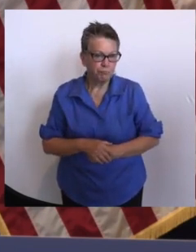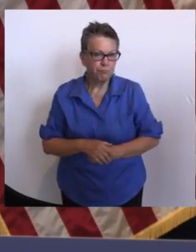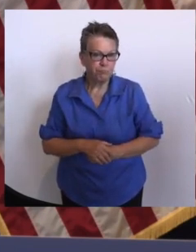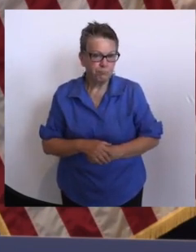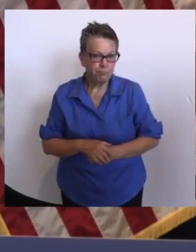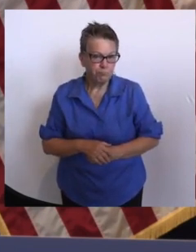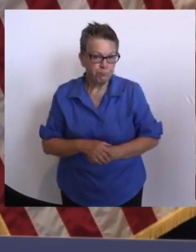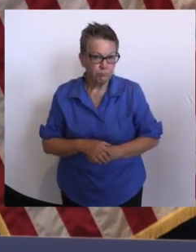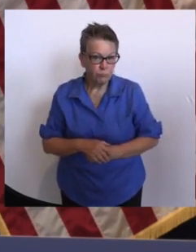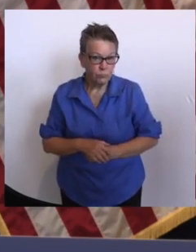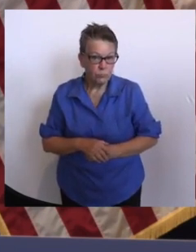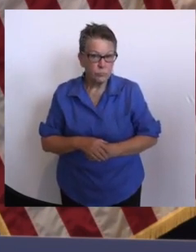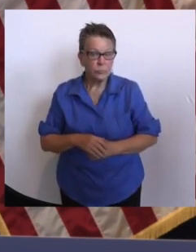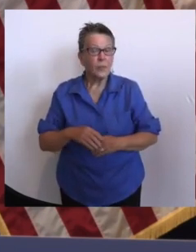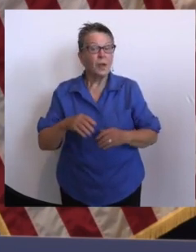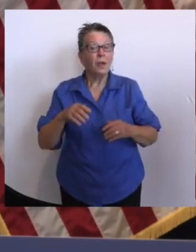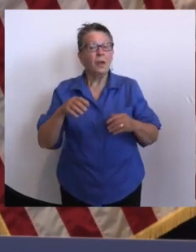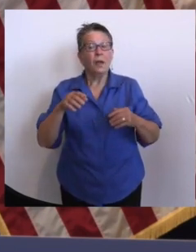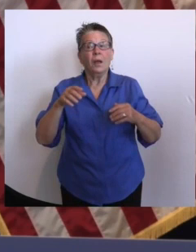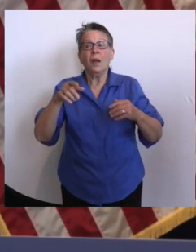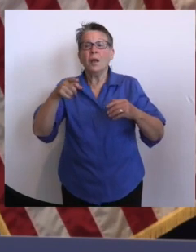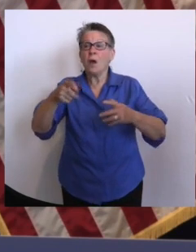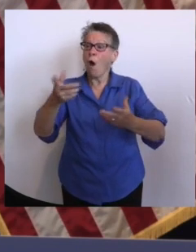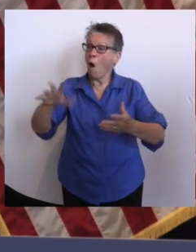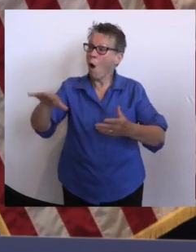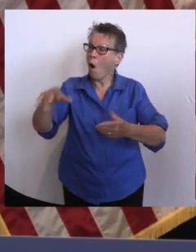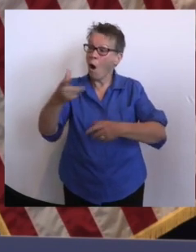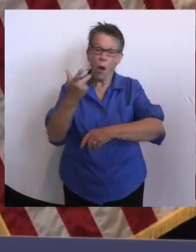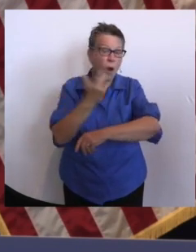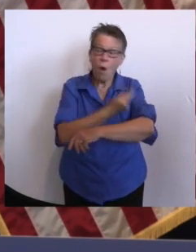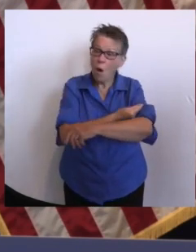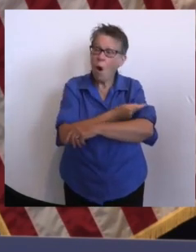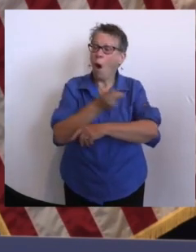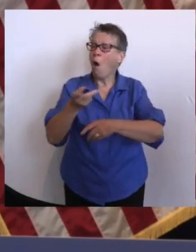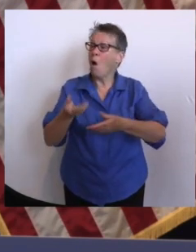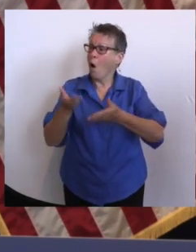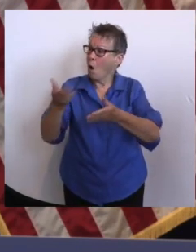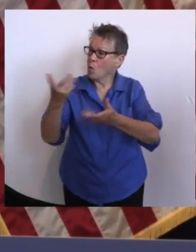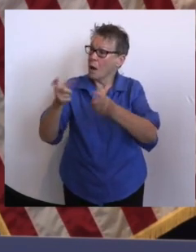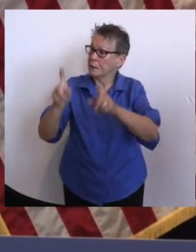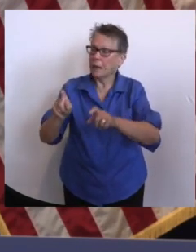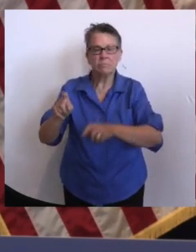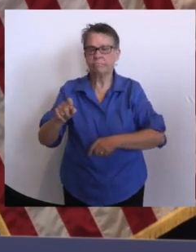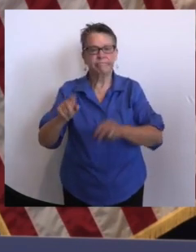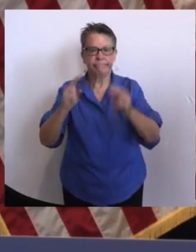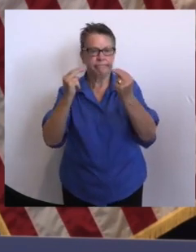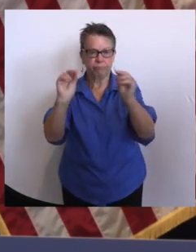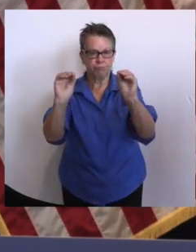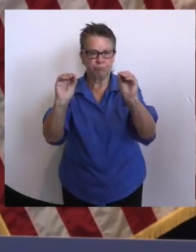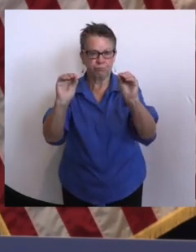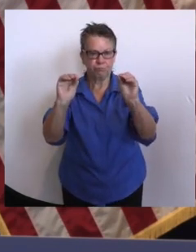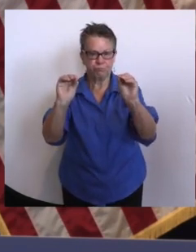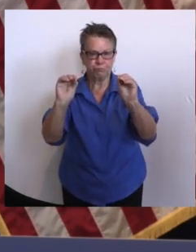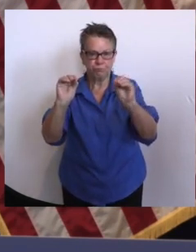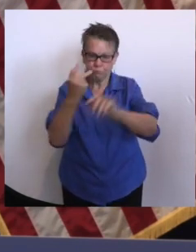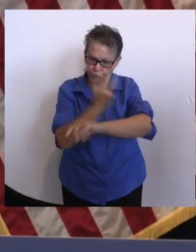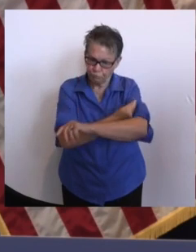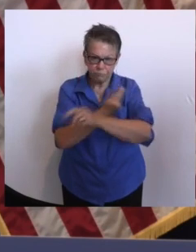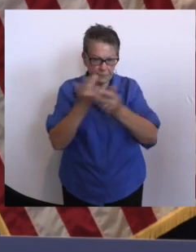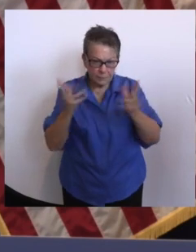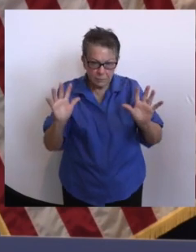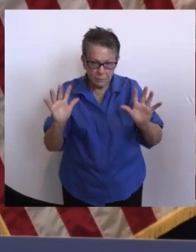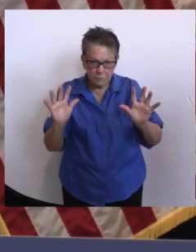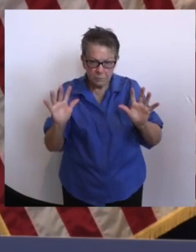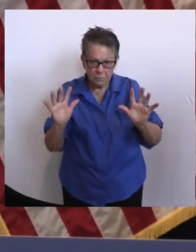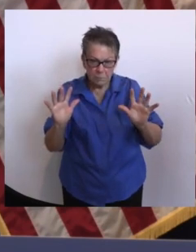part of this requirement. Additionally, the federal department of labor is developing a rule to require businesses with 100